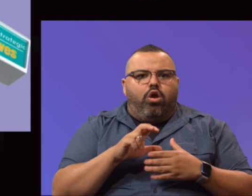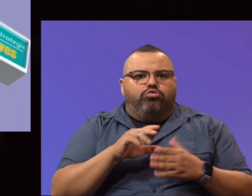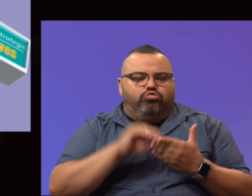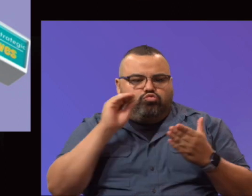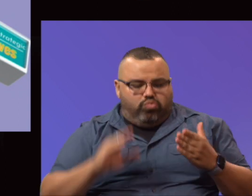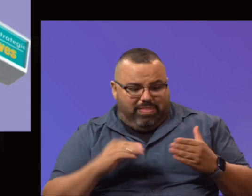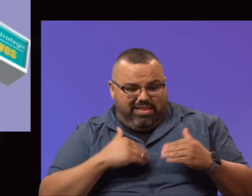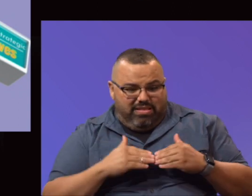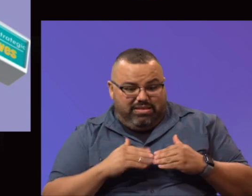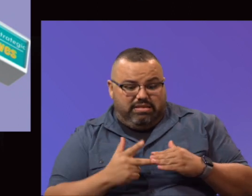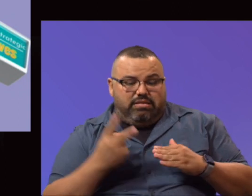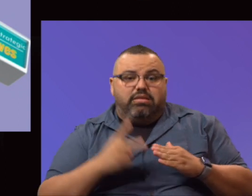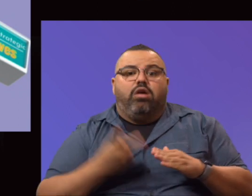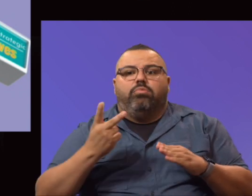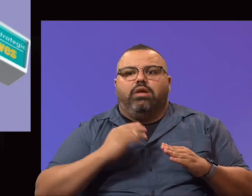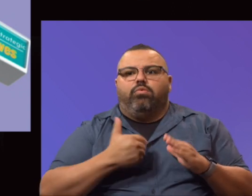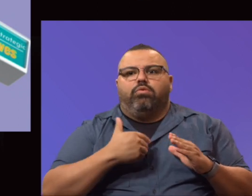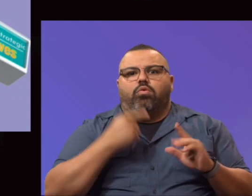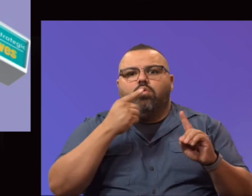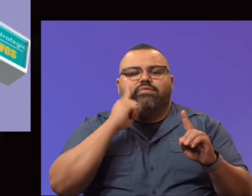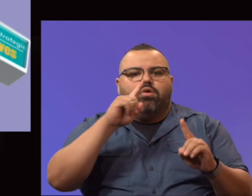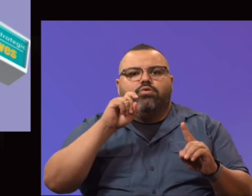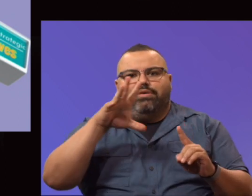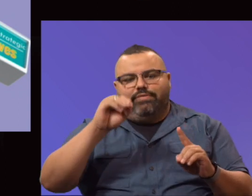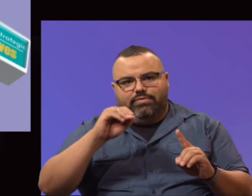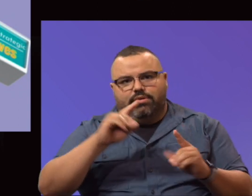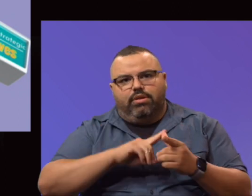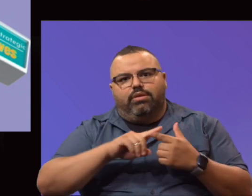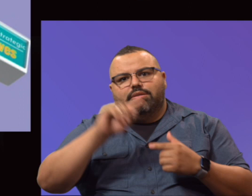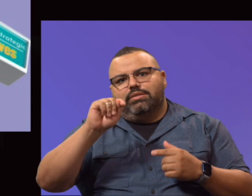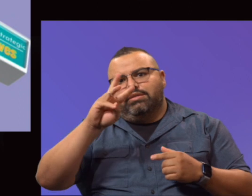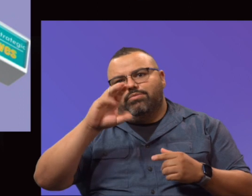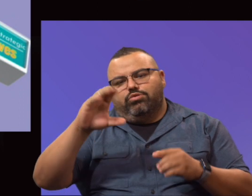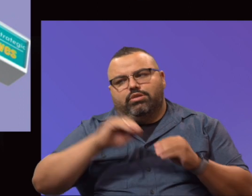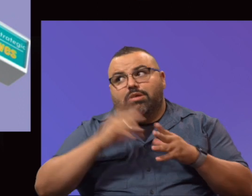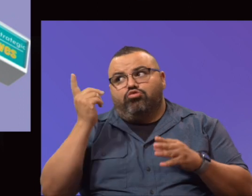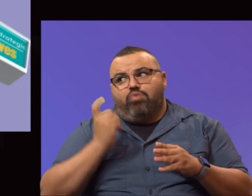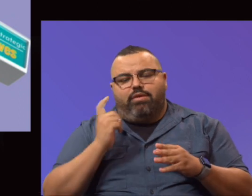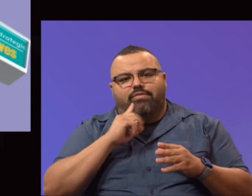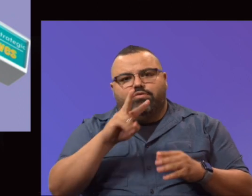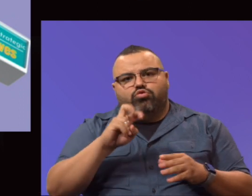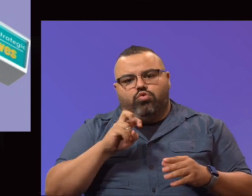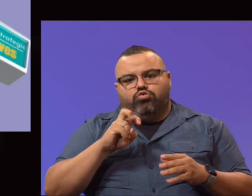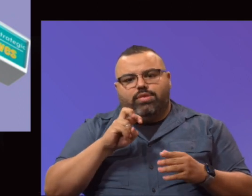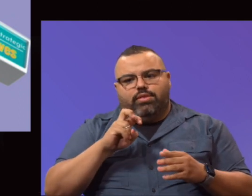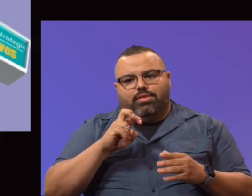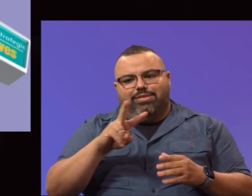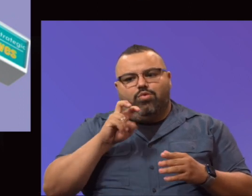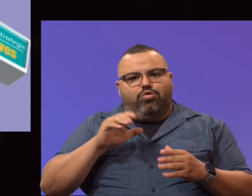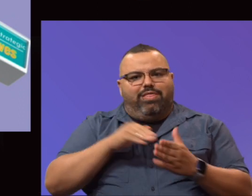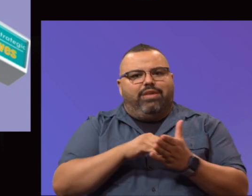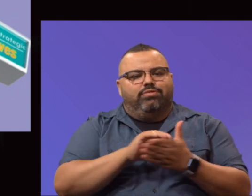exceeded, that more than doubled our goal of $150,000. And then finally, a TWC expansion grant of $200,000. It